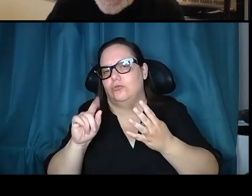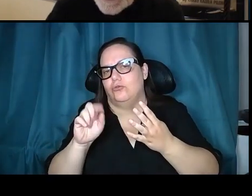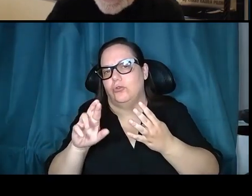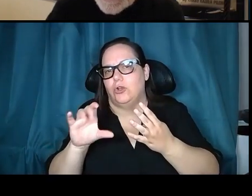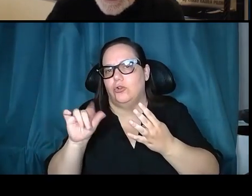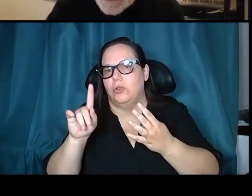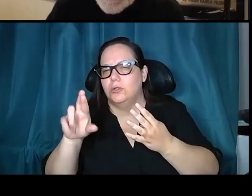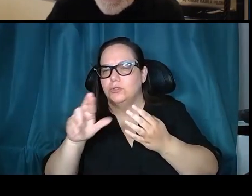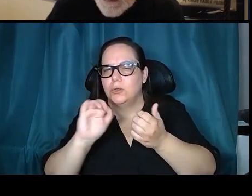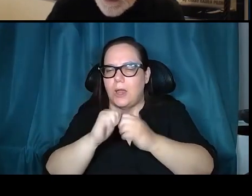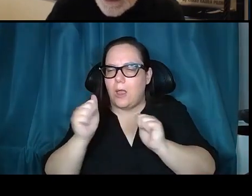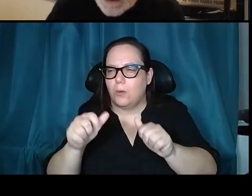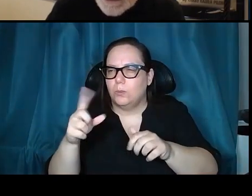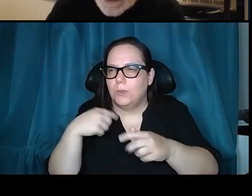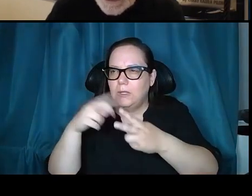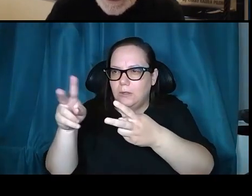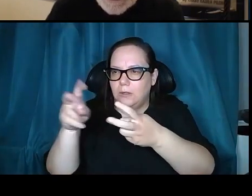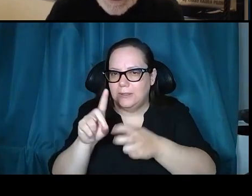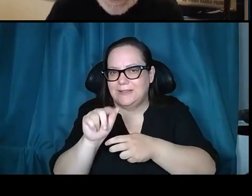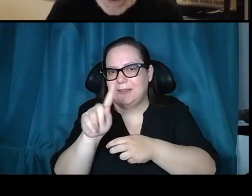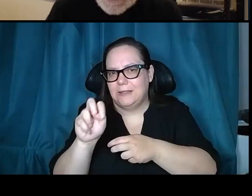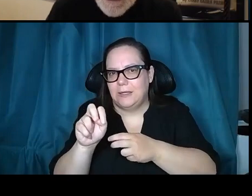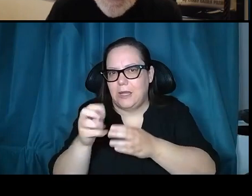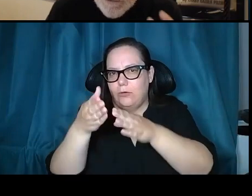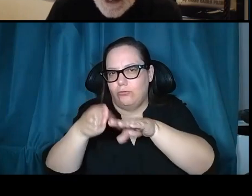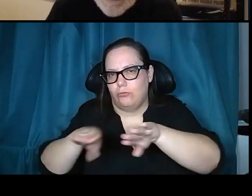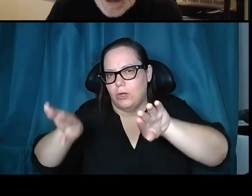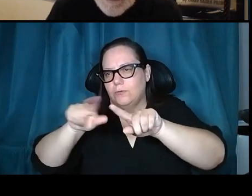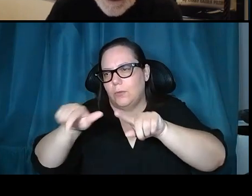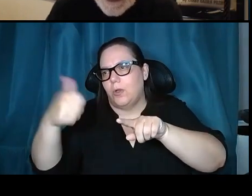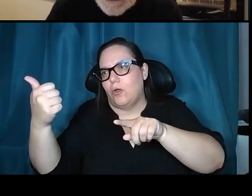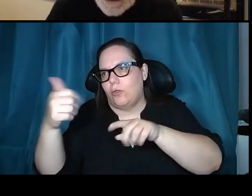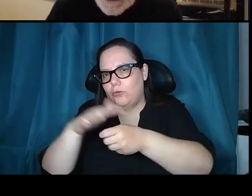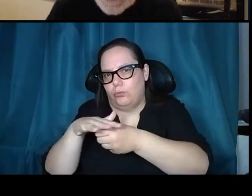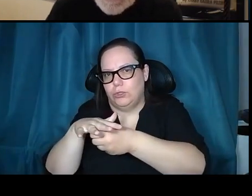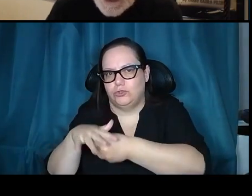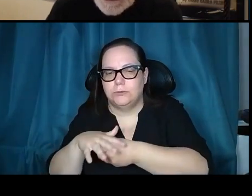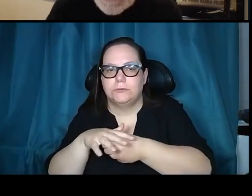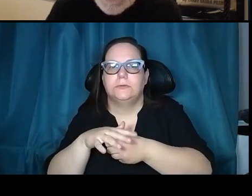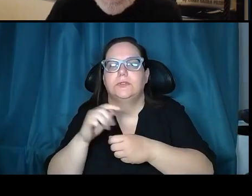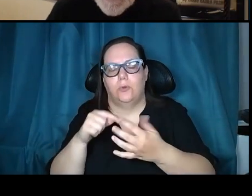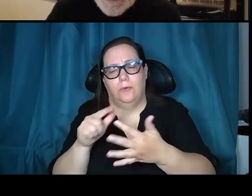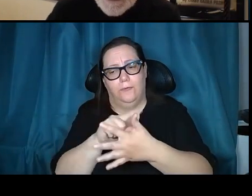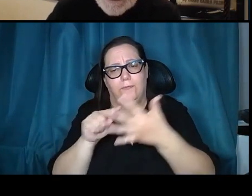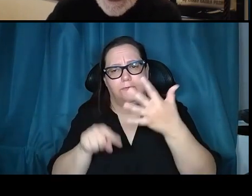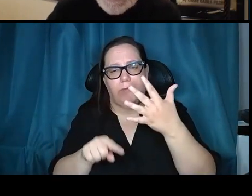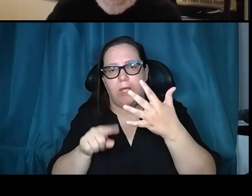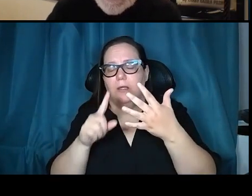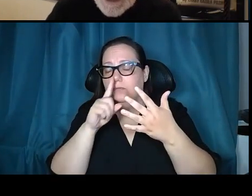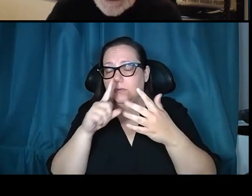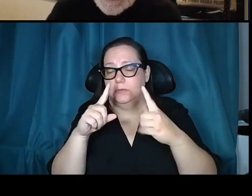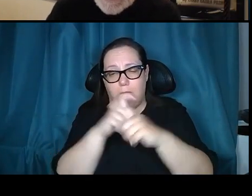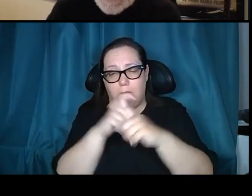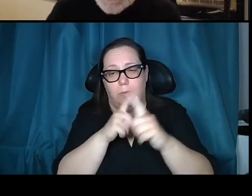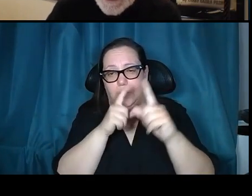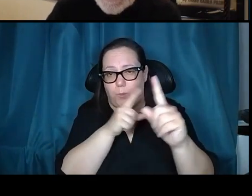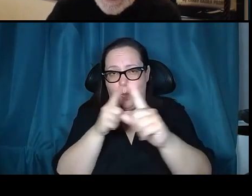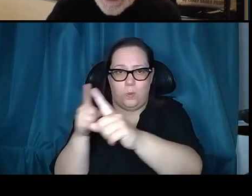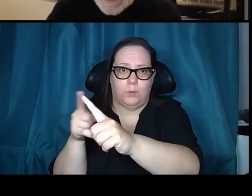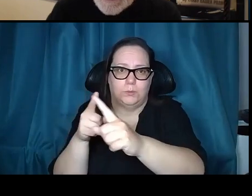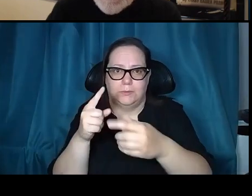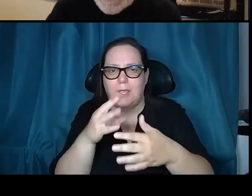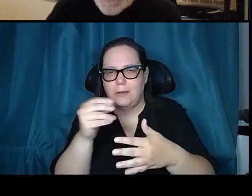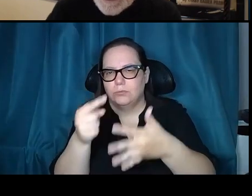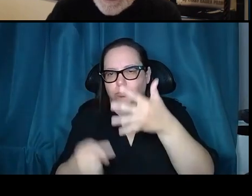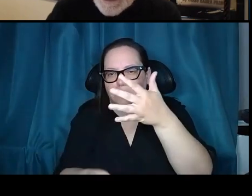craters from other regions which threw eject into these areas? Five complex goals and objectives. Now, to get to these, we